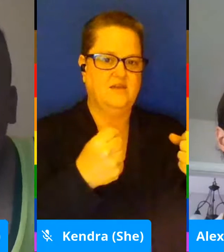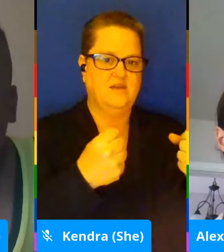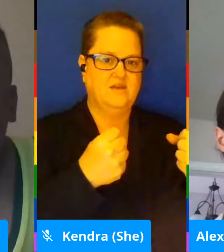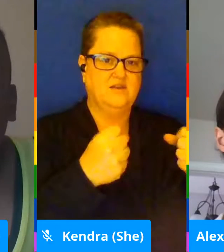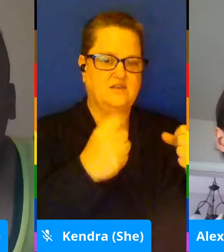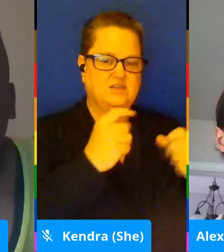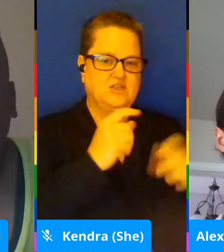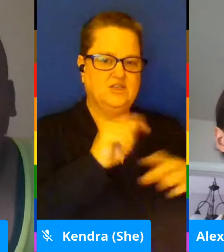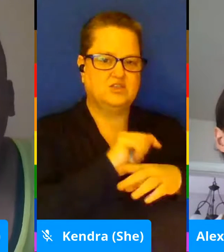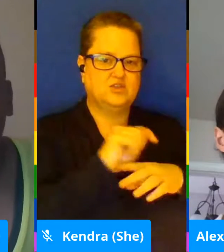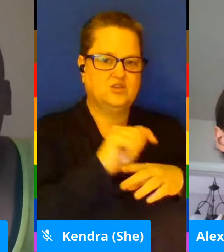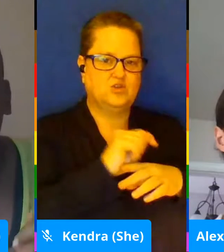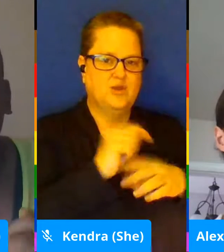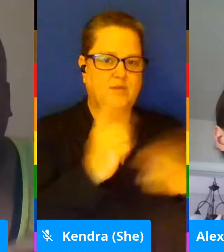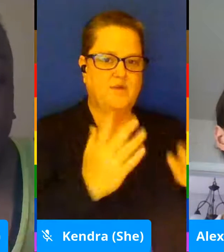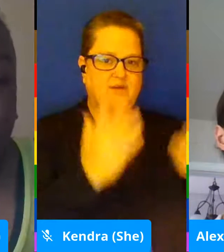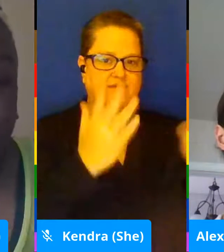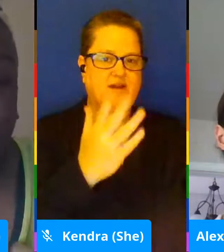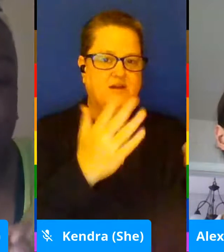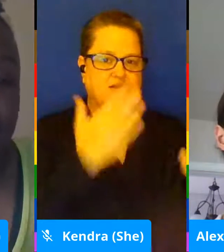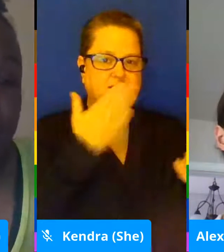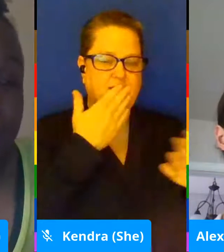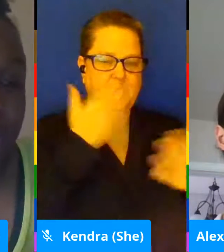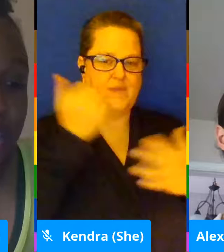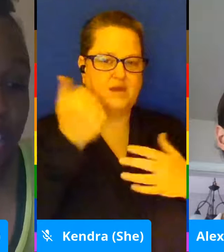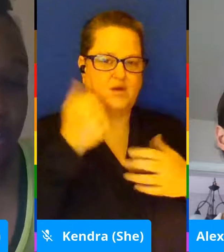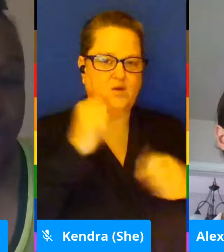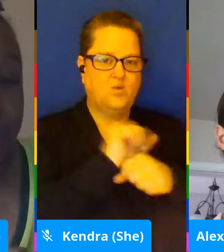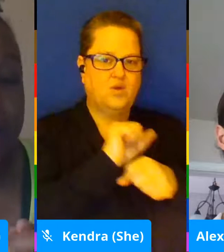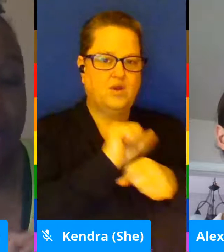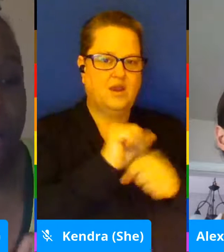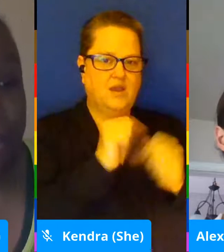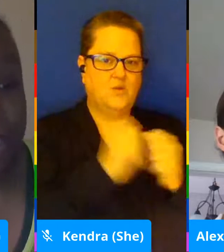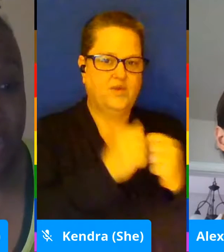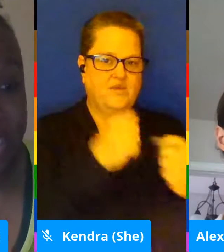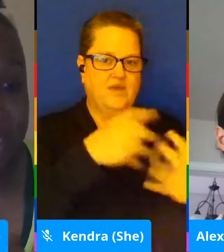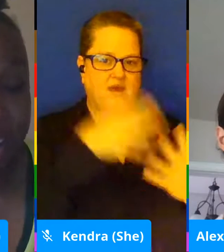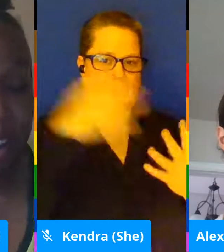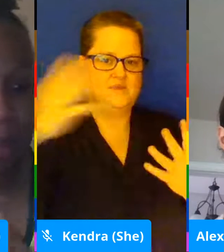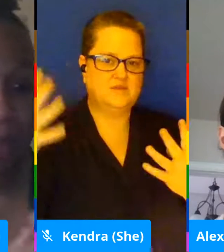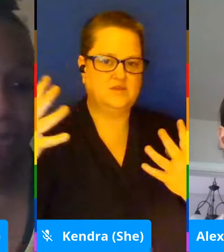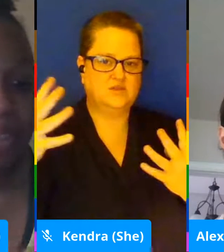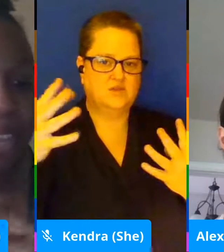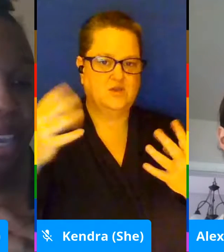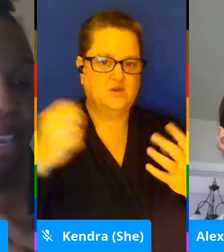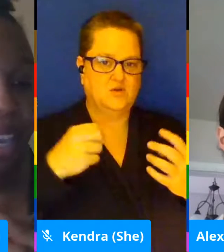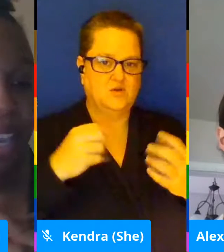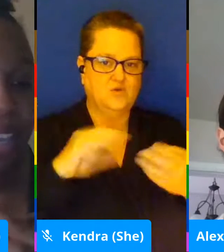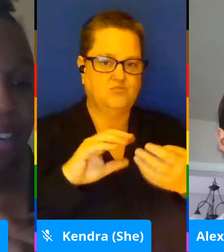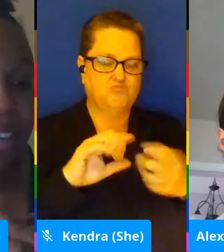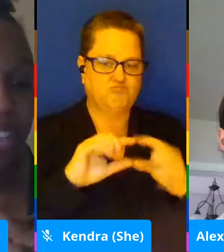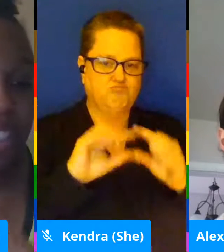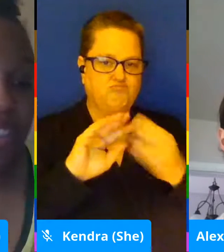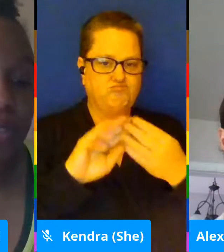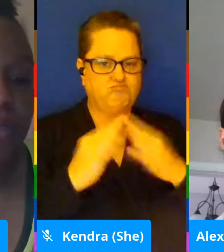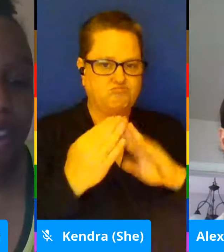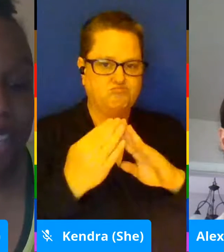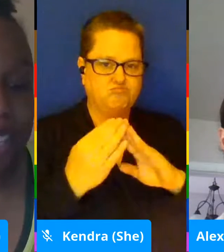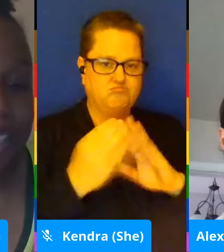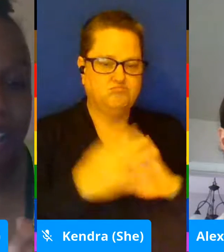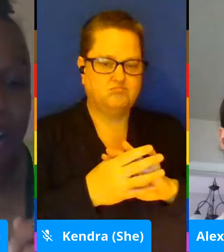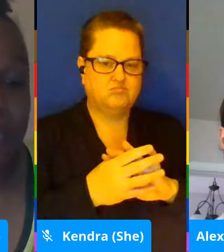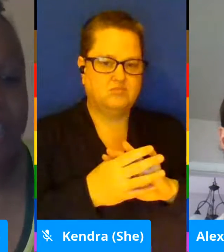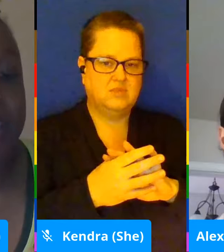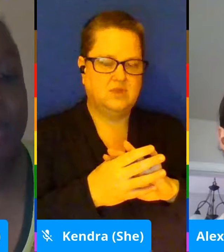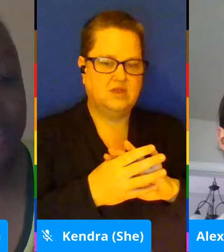country to be more competent working with the LGBTQ population. And she has held